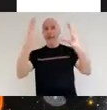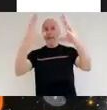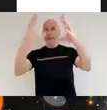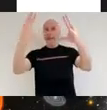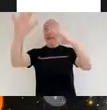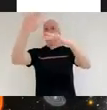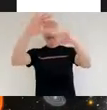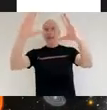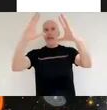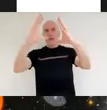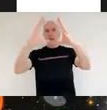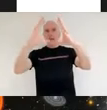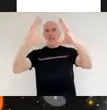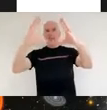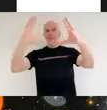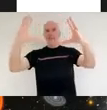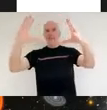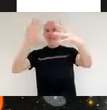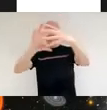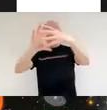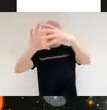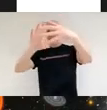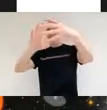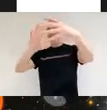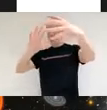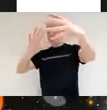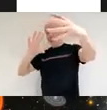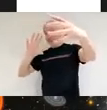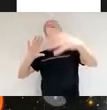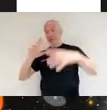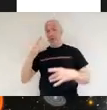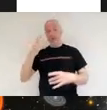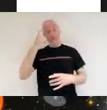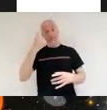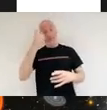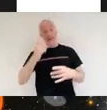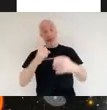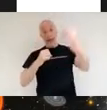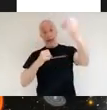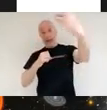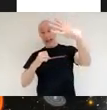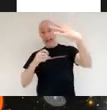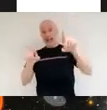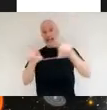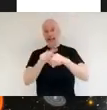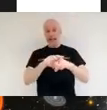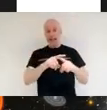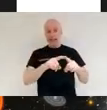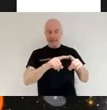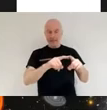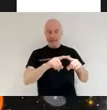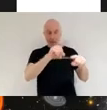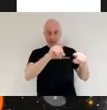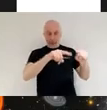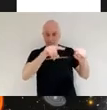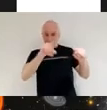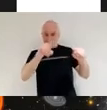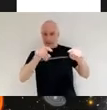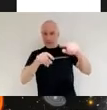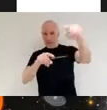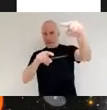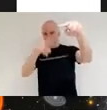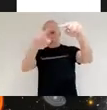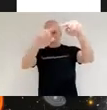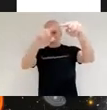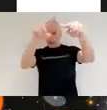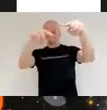and as a result if you imagine the light traveling as a wave from these distant galaxies and if you imagine that you've drawn